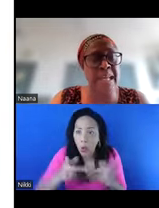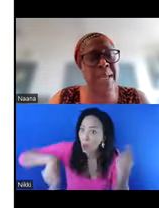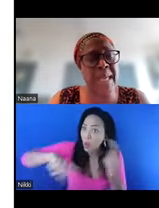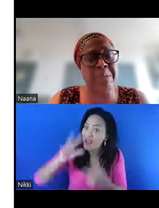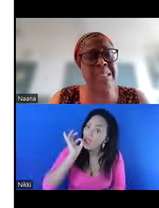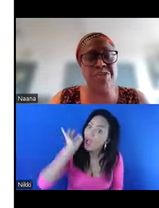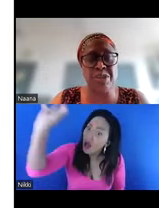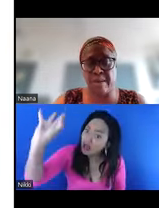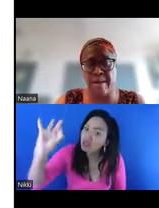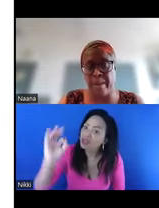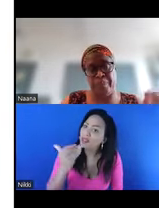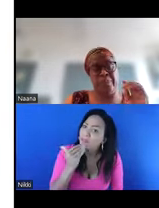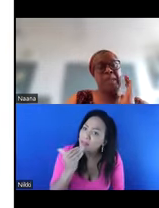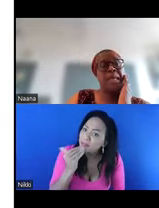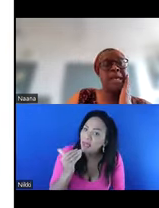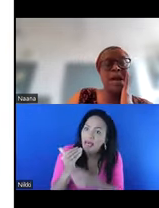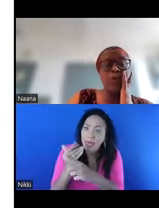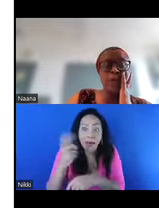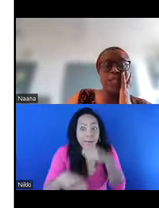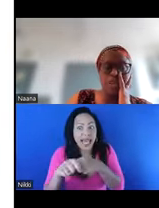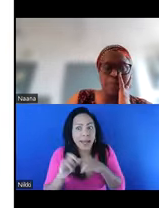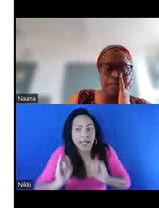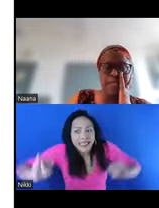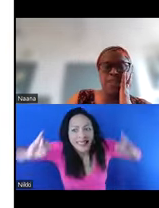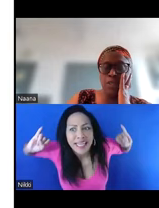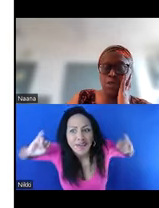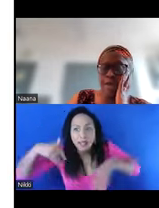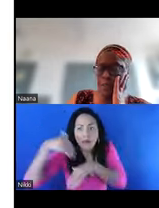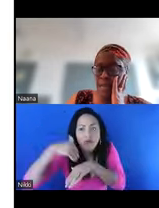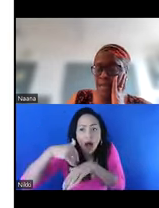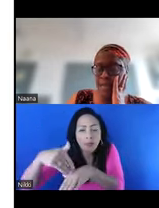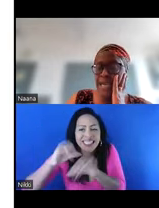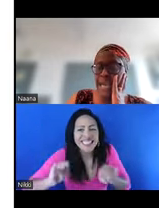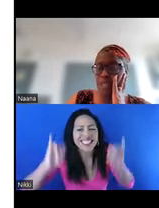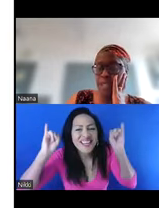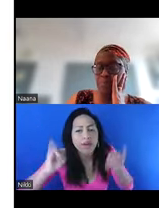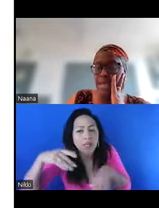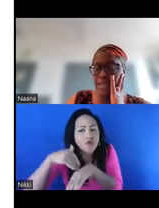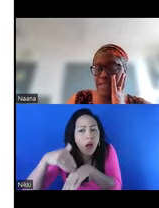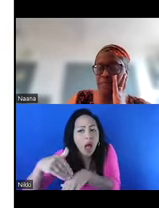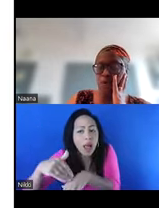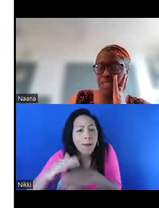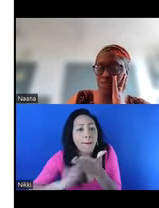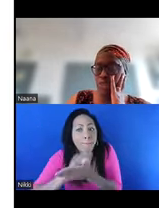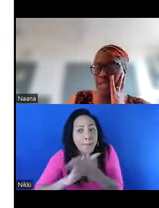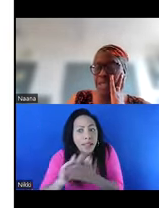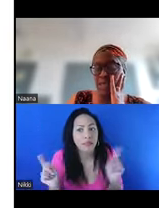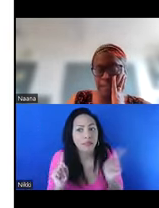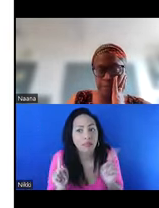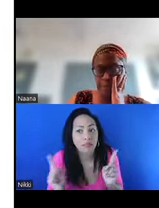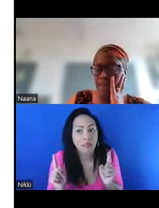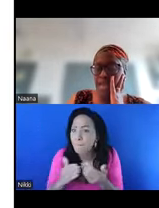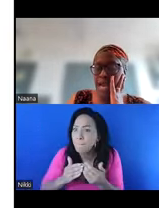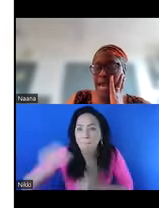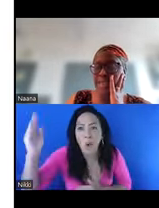for it, it then became a serious crime. Now, when we talk about a serious crime, it actually means more serious than